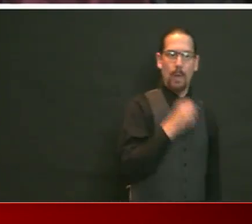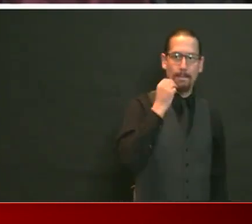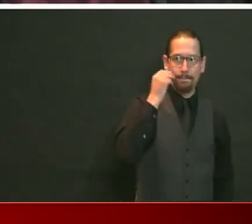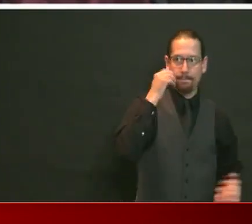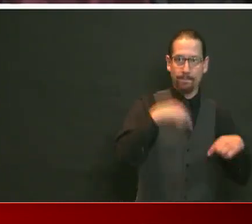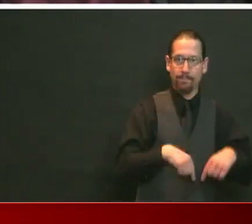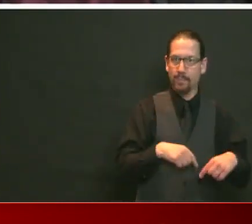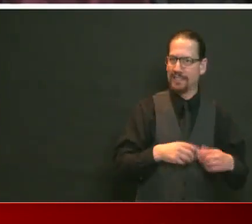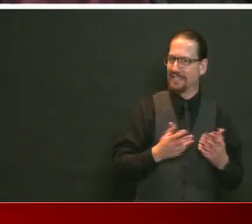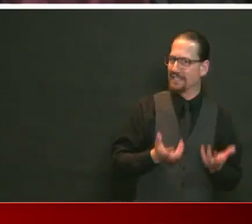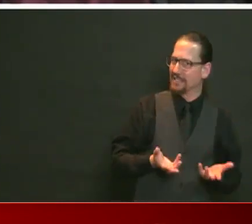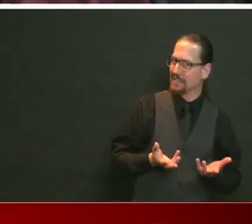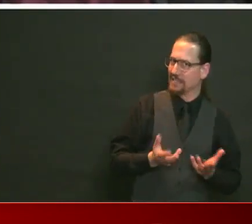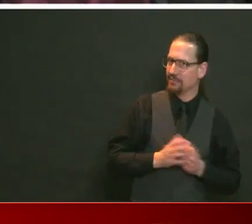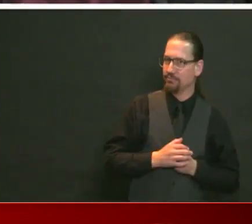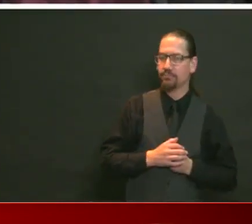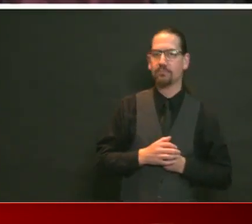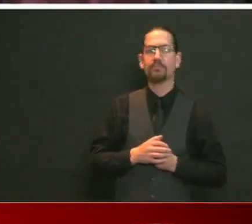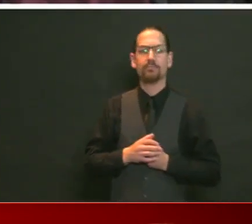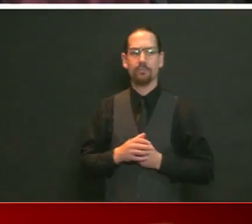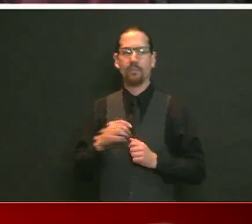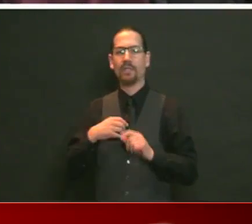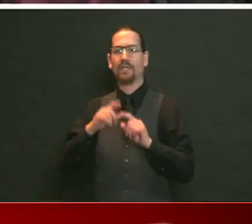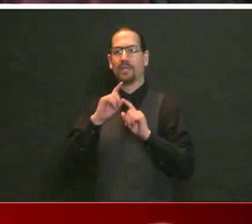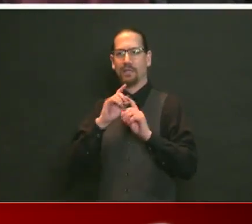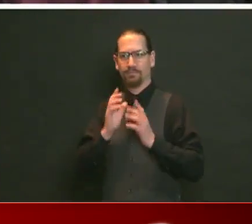Because that would be the safer thing to do.